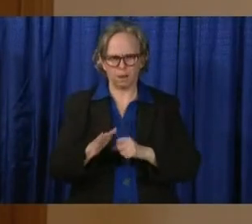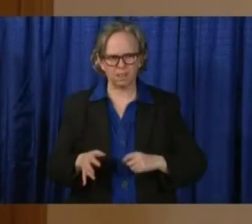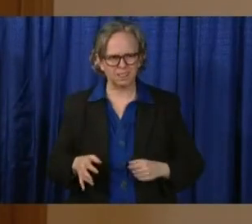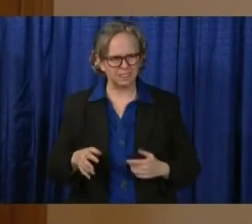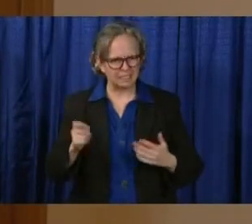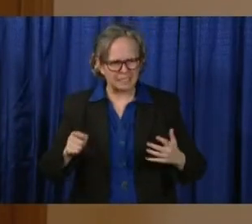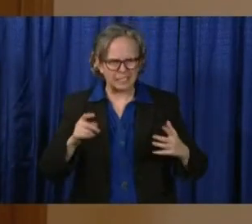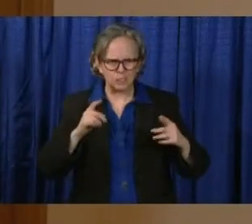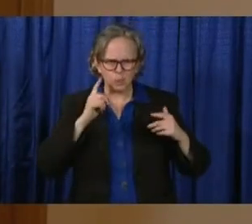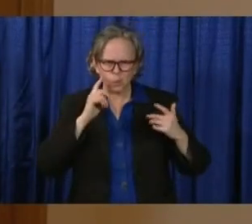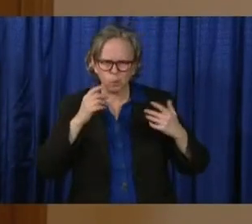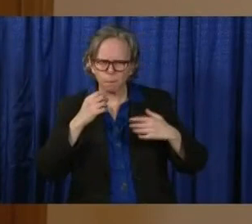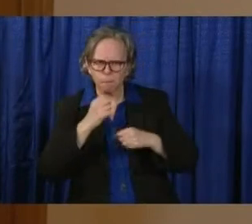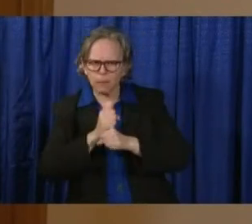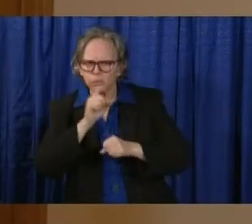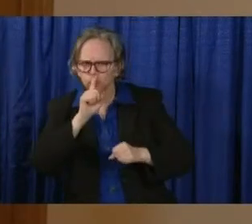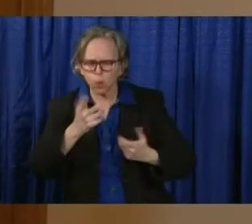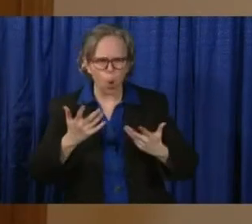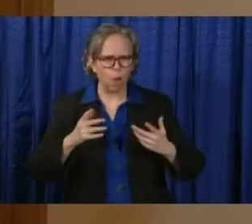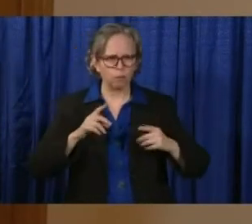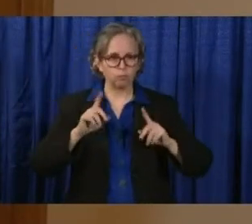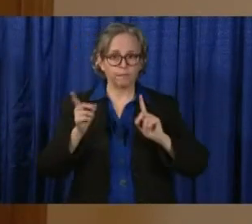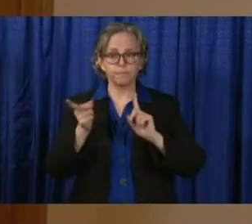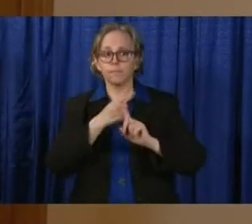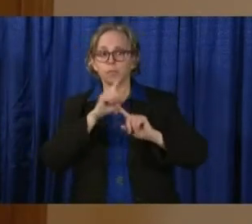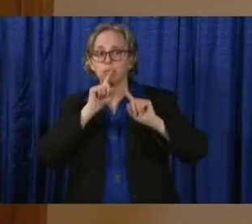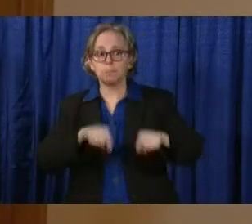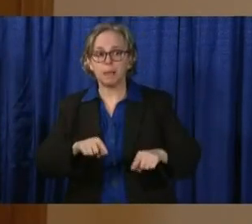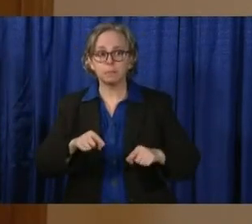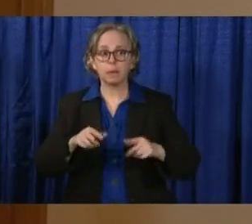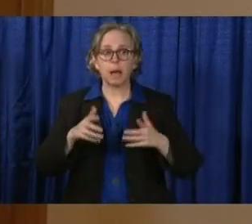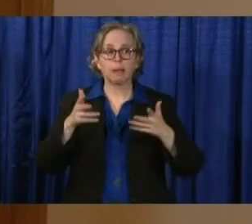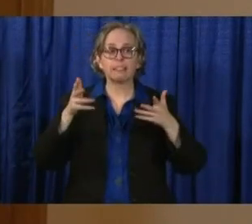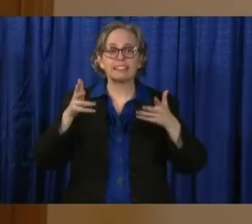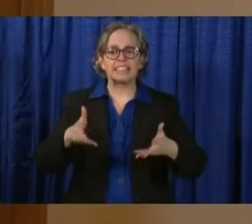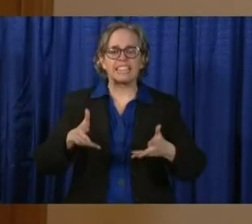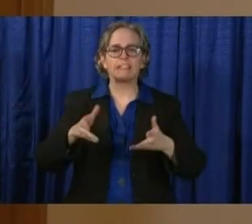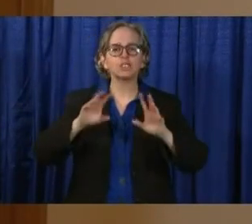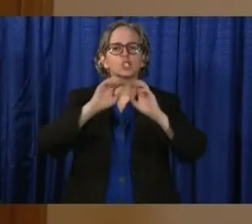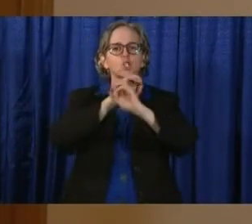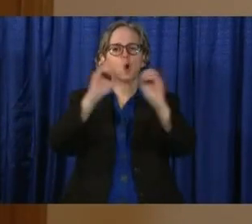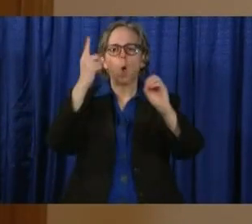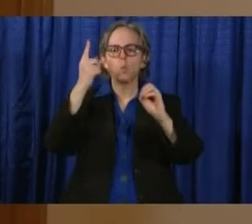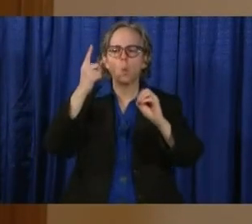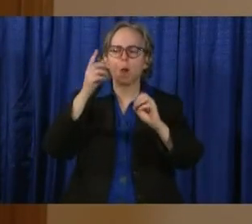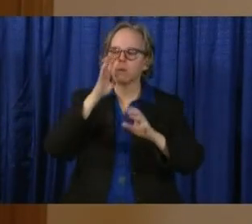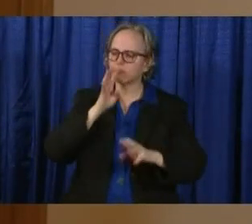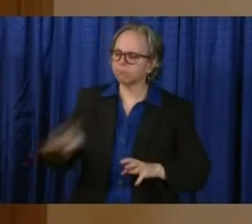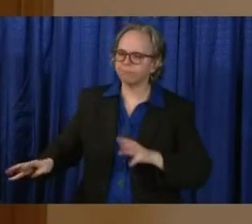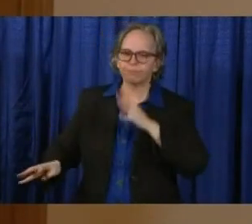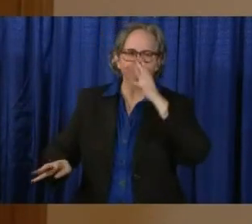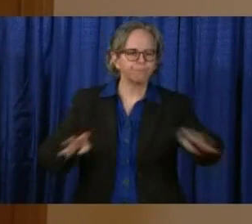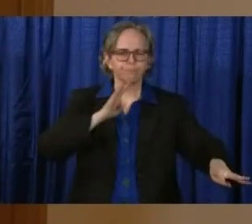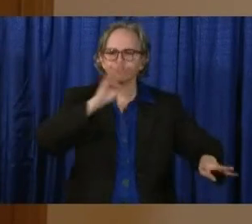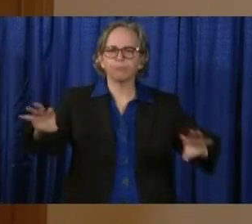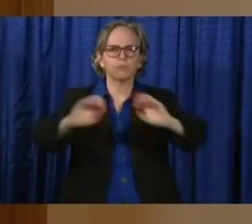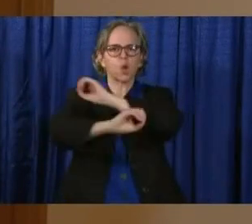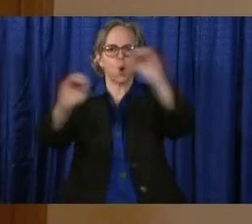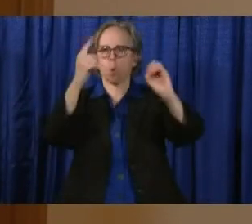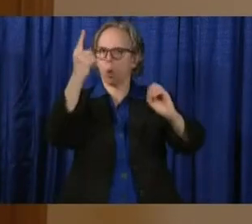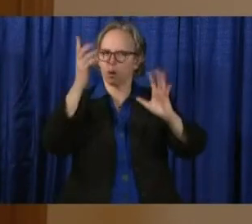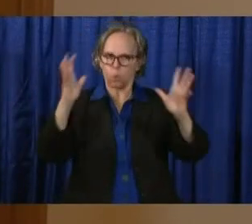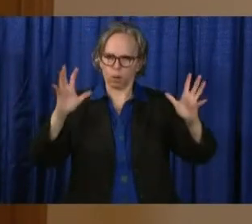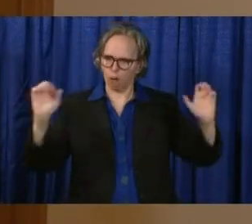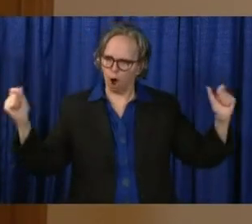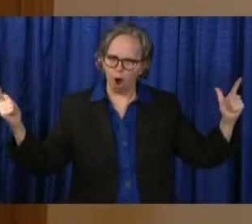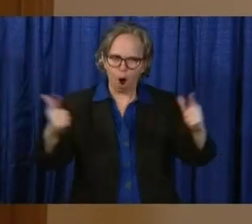coronavirus, that we leave no one behind. So, this is something I take very seriously. I always have. We've dealt